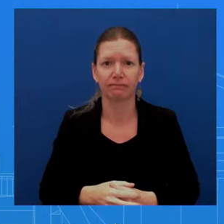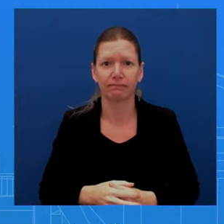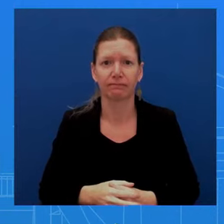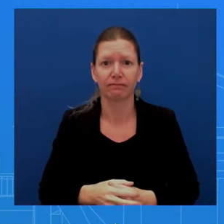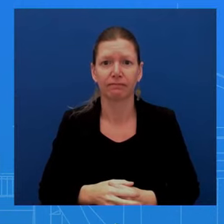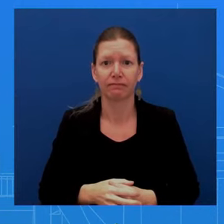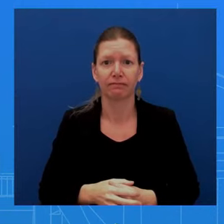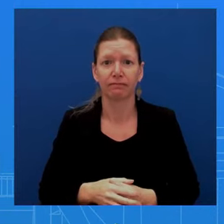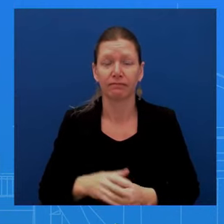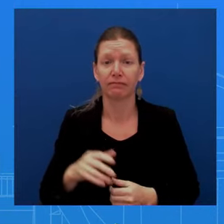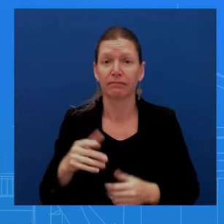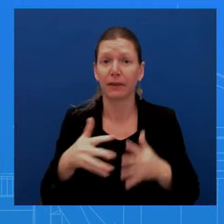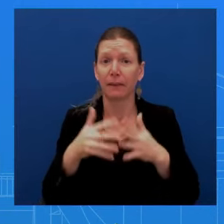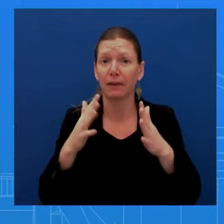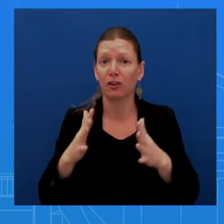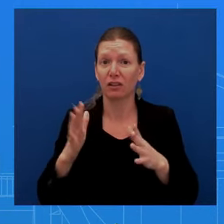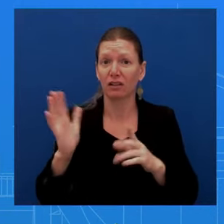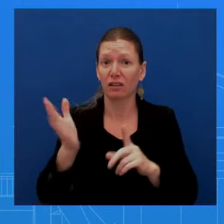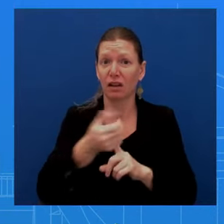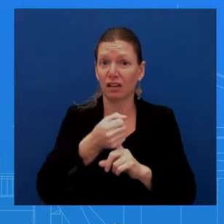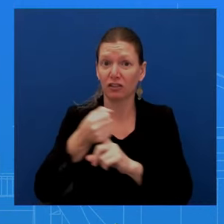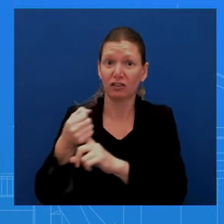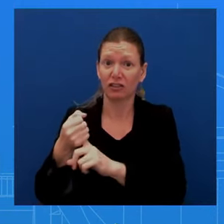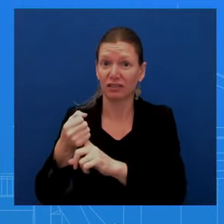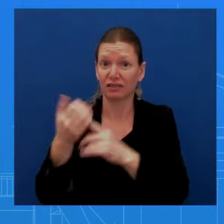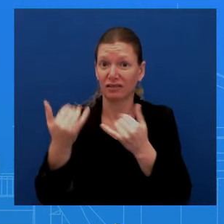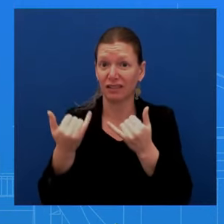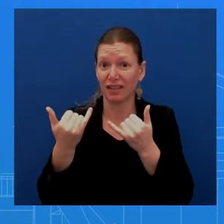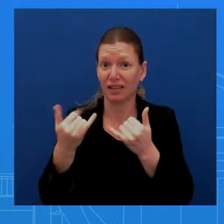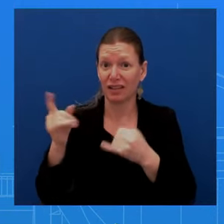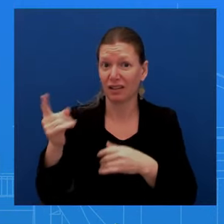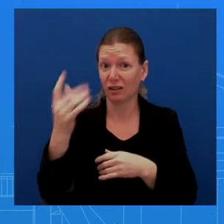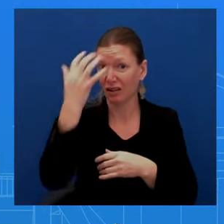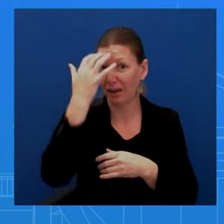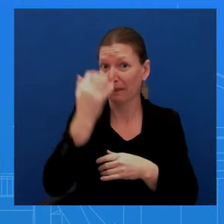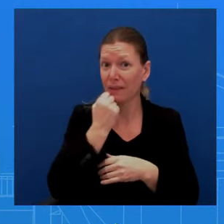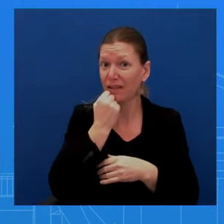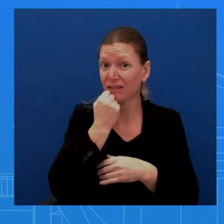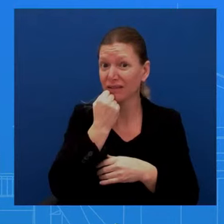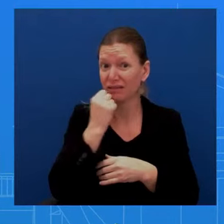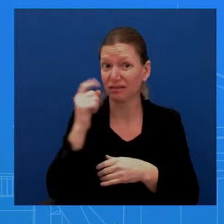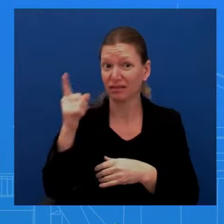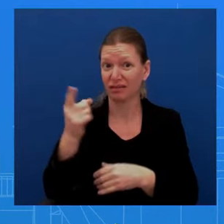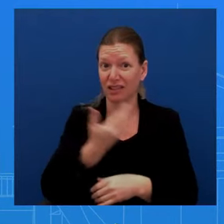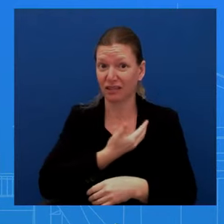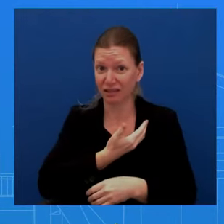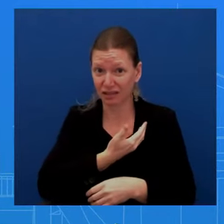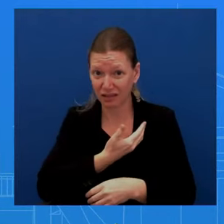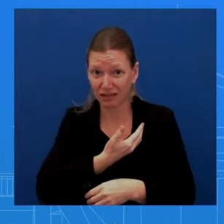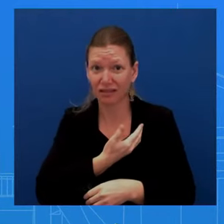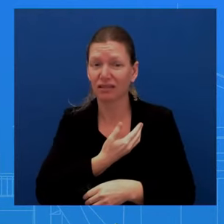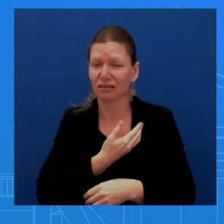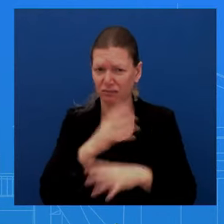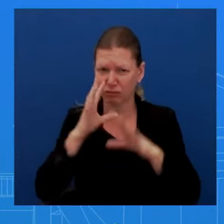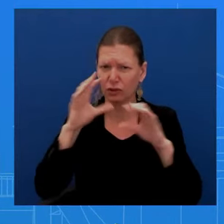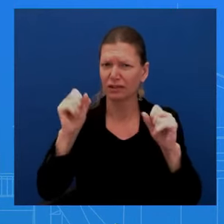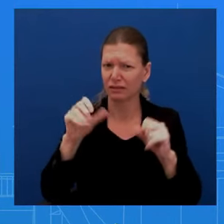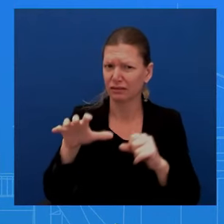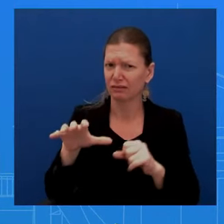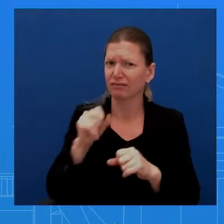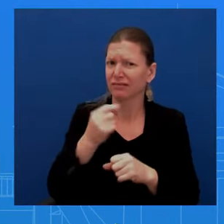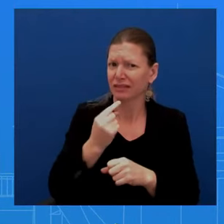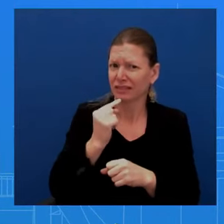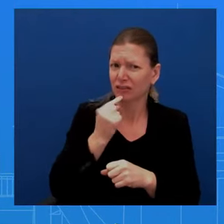Hamas, right, in Gaza, and how seriously he's been taking that for the past since October 7th, working around the clock. We see Secretary Blinken